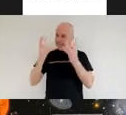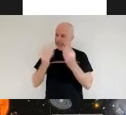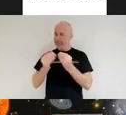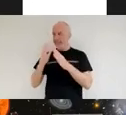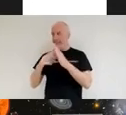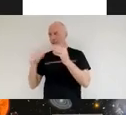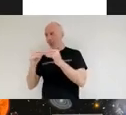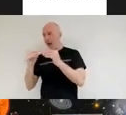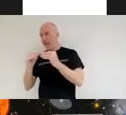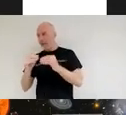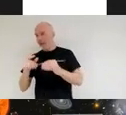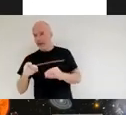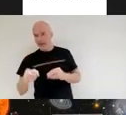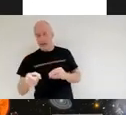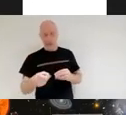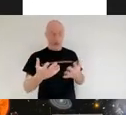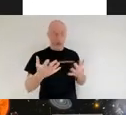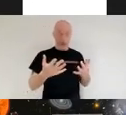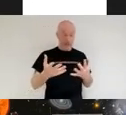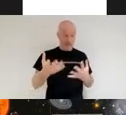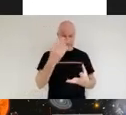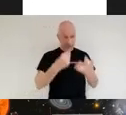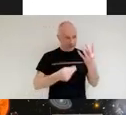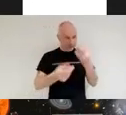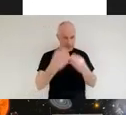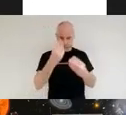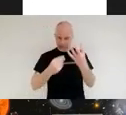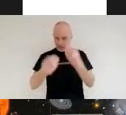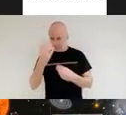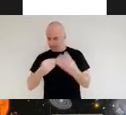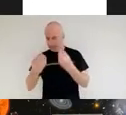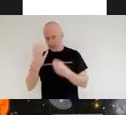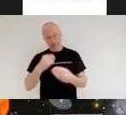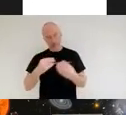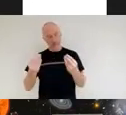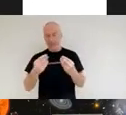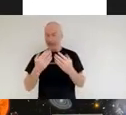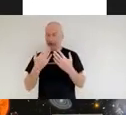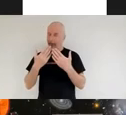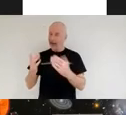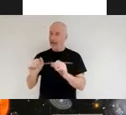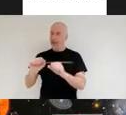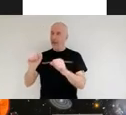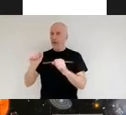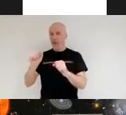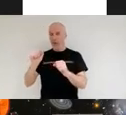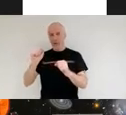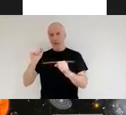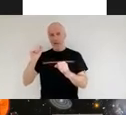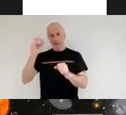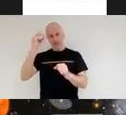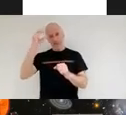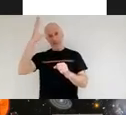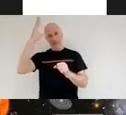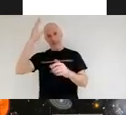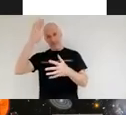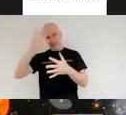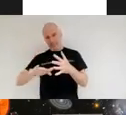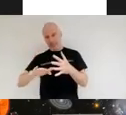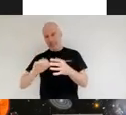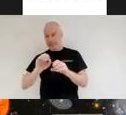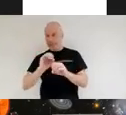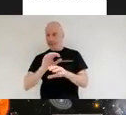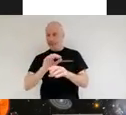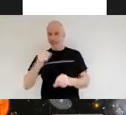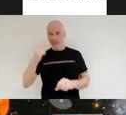last hour and learned an awful lot more so thank you ever so much for sharing your expertise on that i think we've all learned something this evening so i think if i've counted